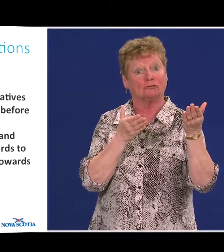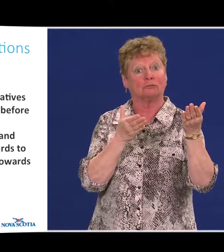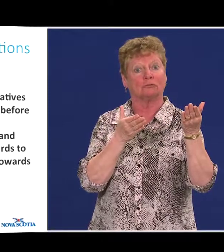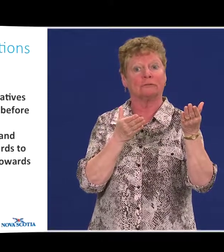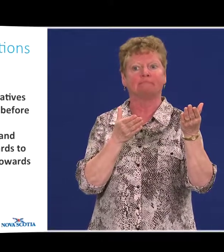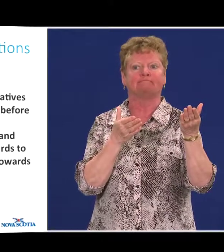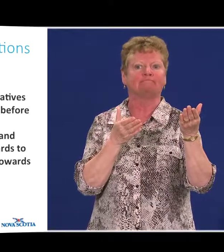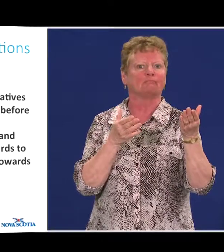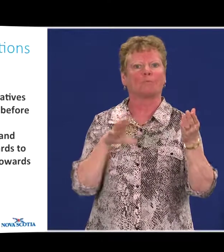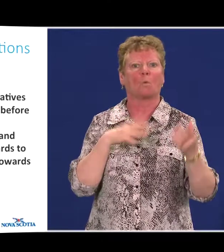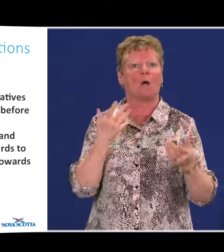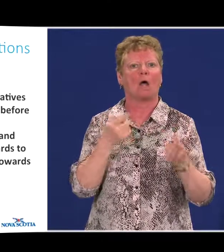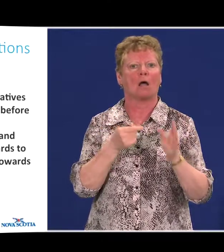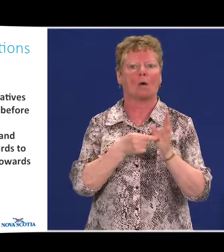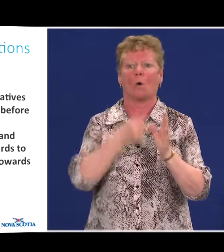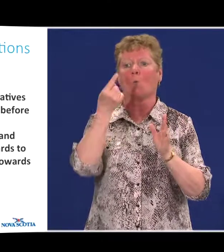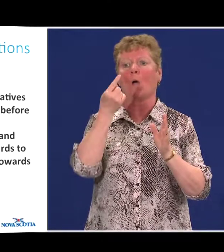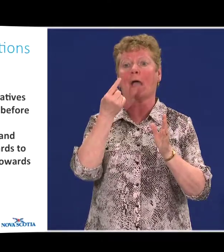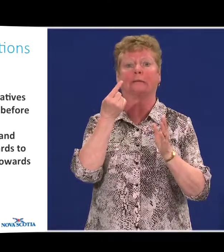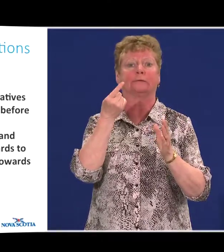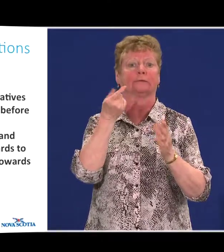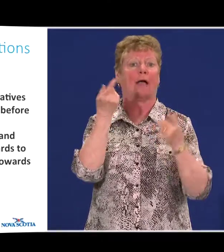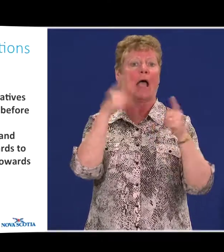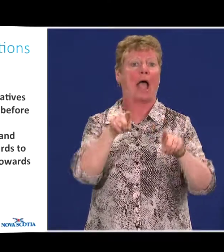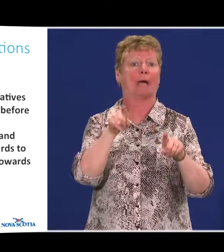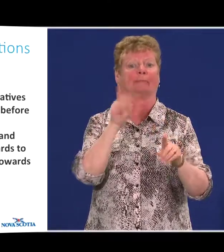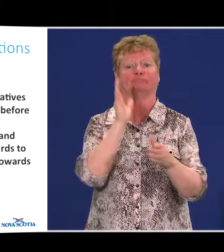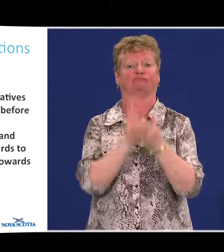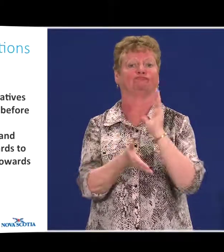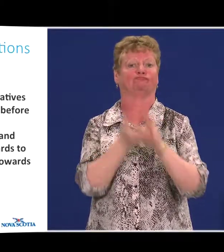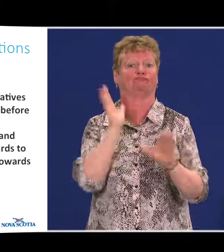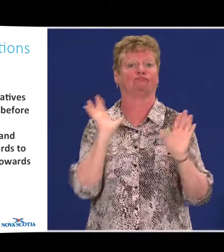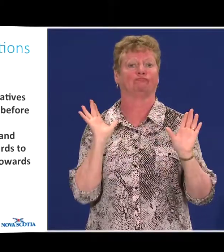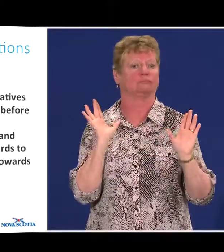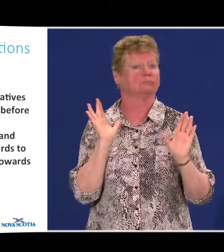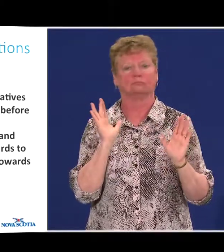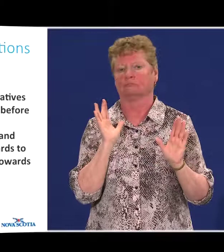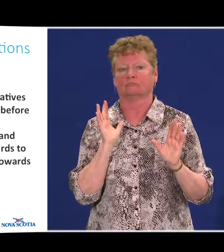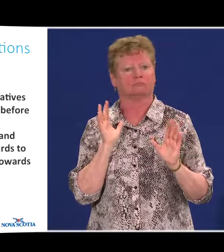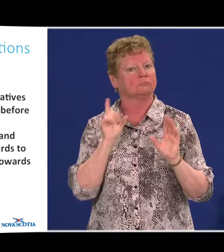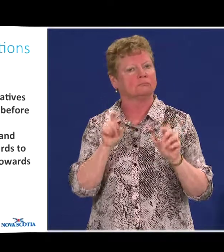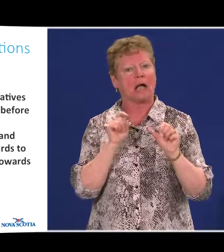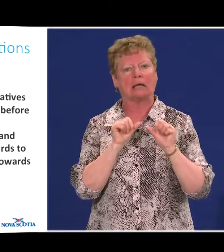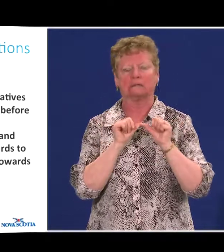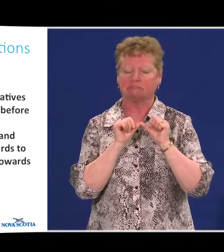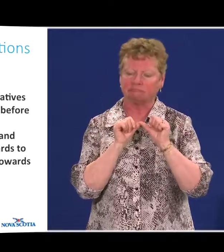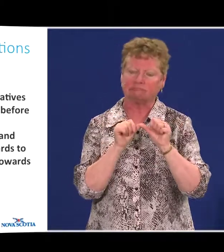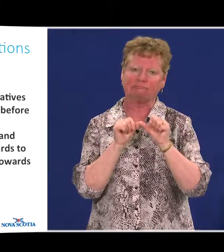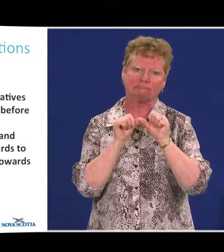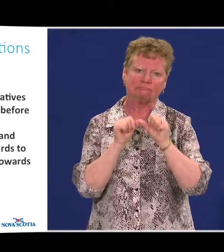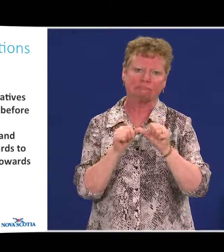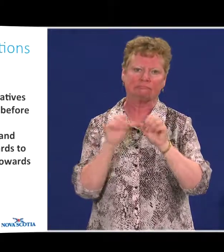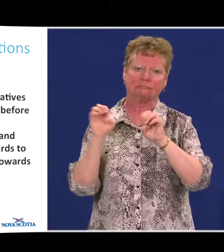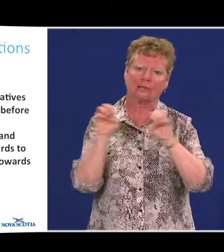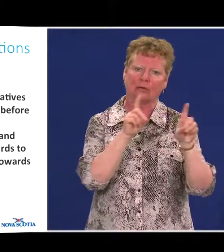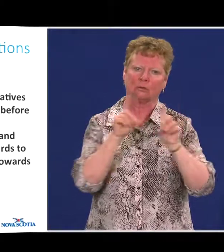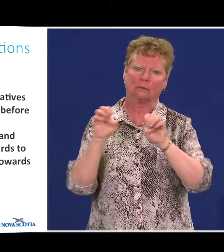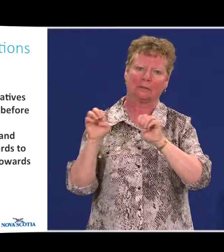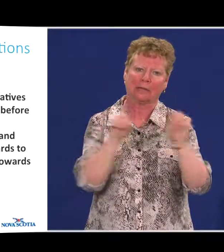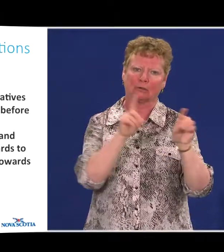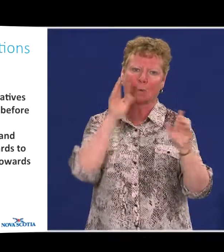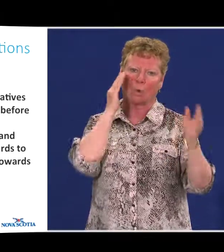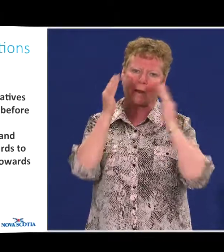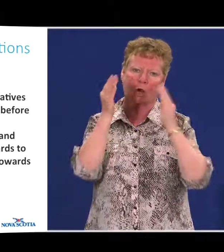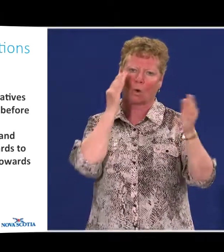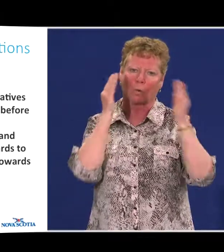a one-time only education and awareness campaign. It has to be consistent and continual.